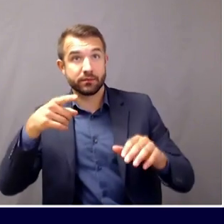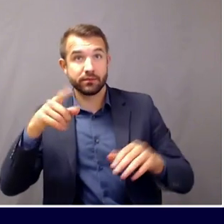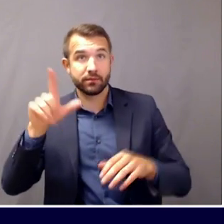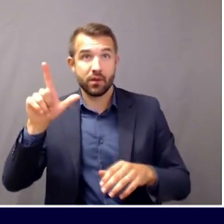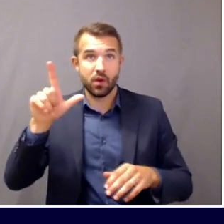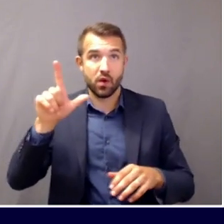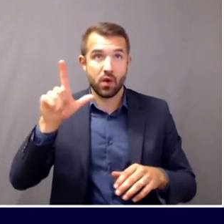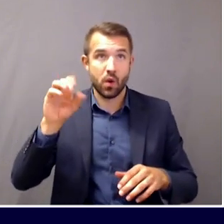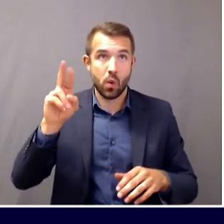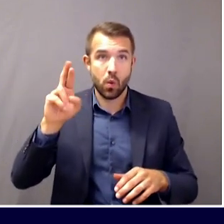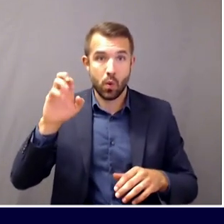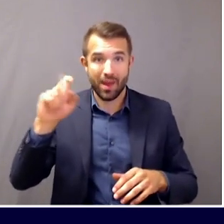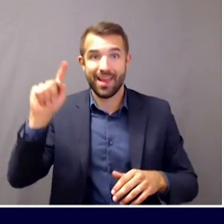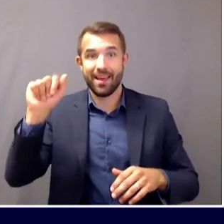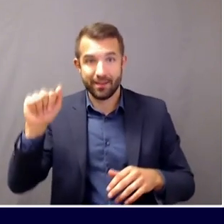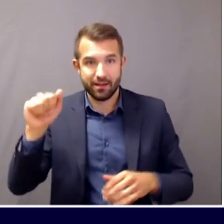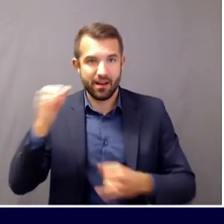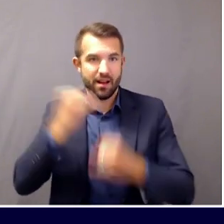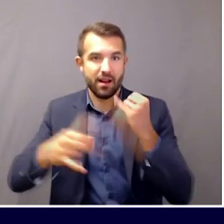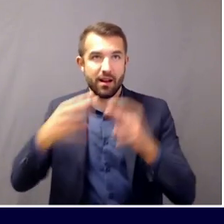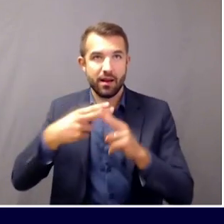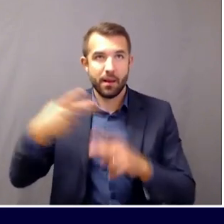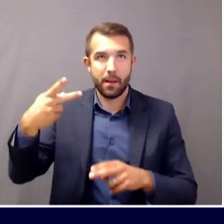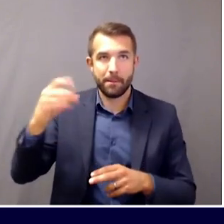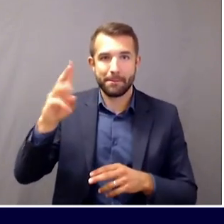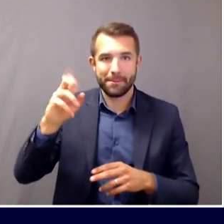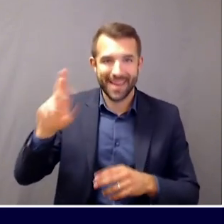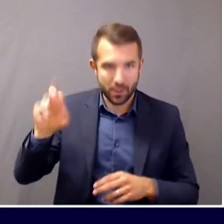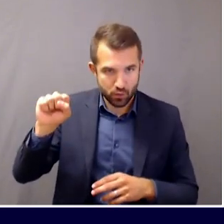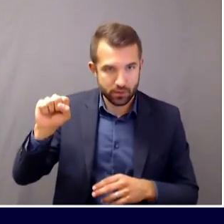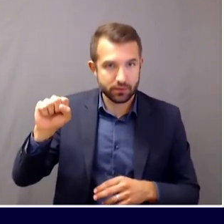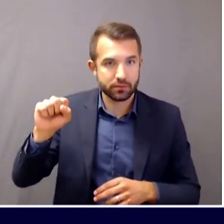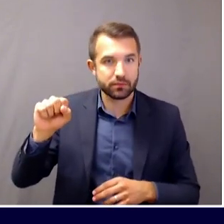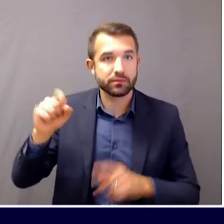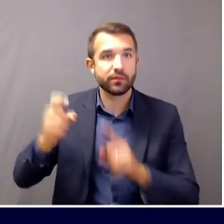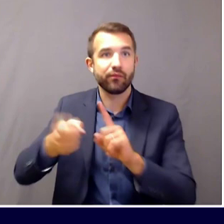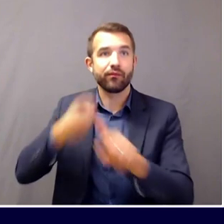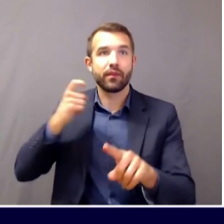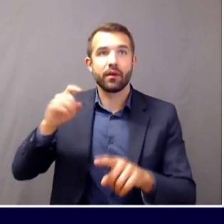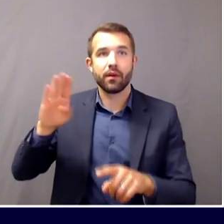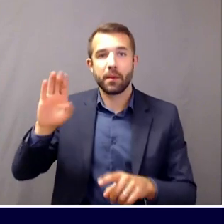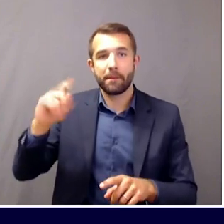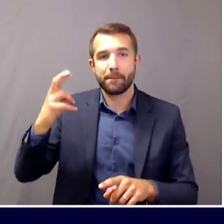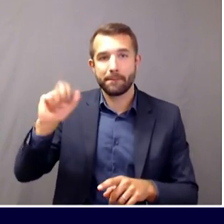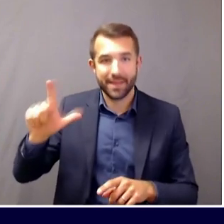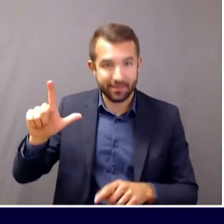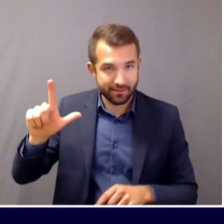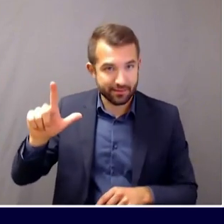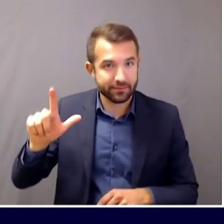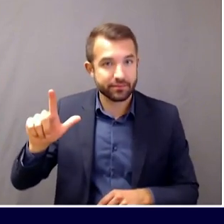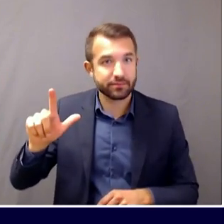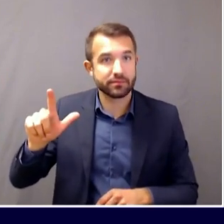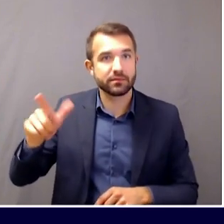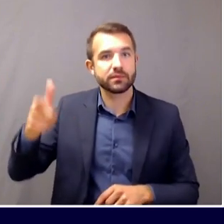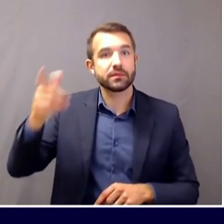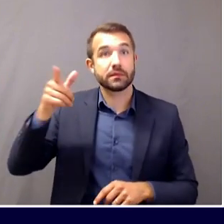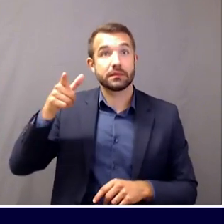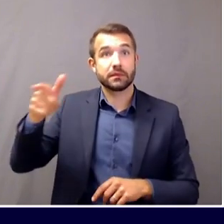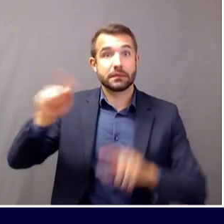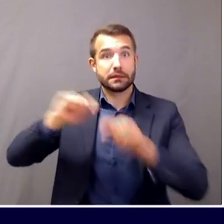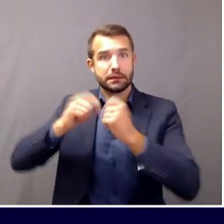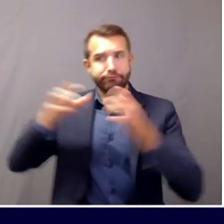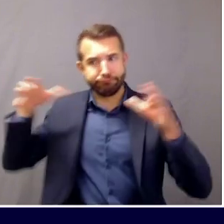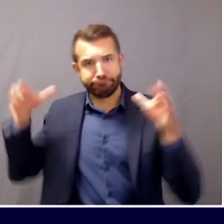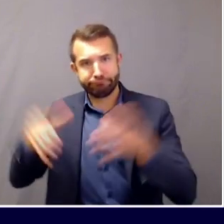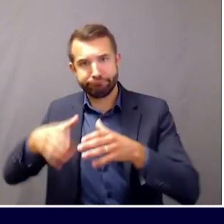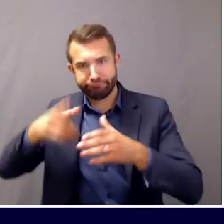put together with her team a proposal that will include a live costume character who will visit schools and